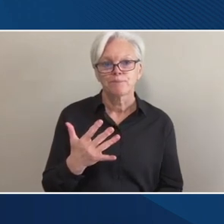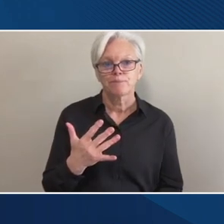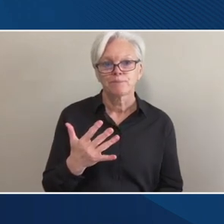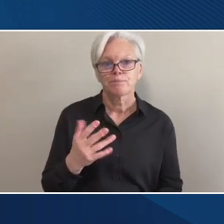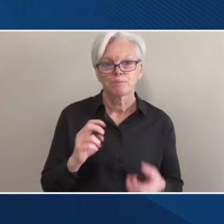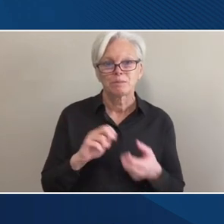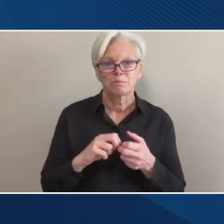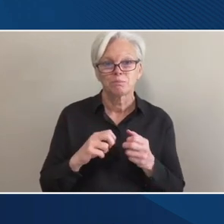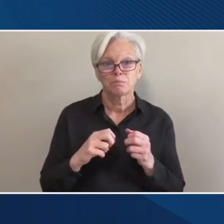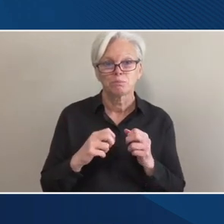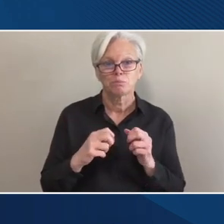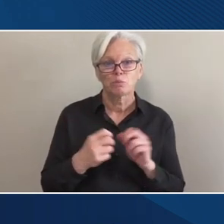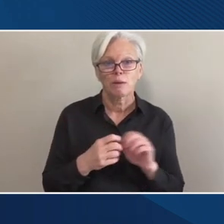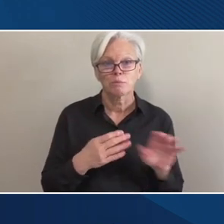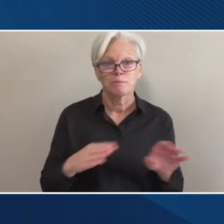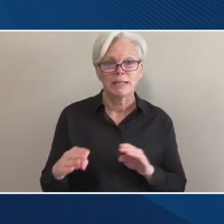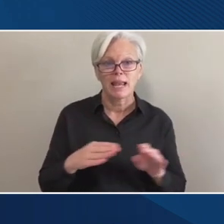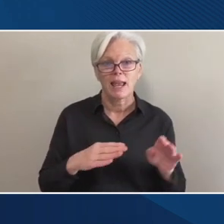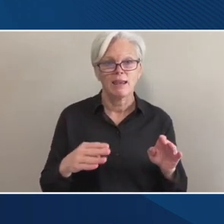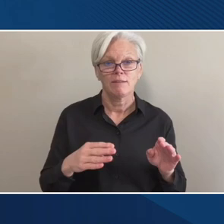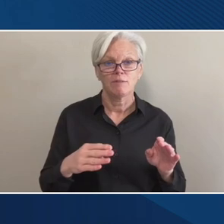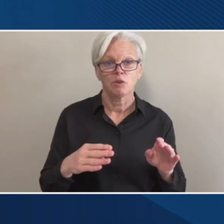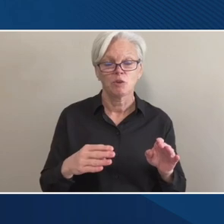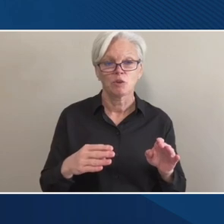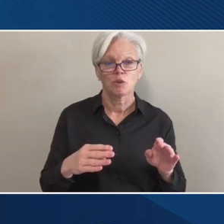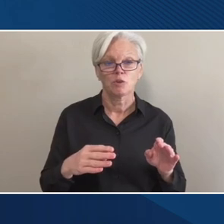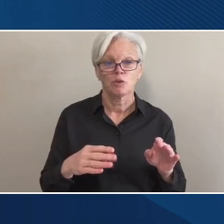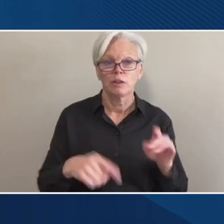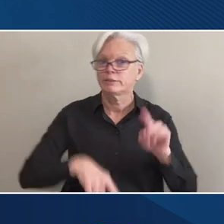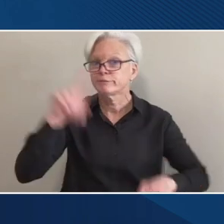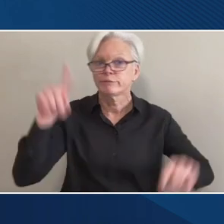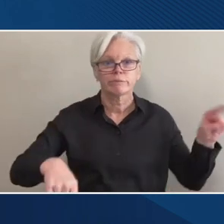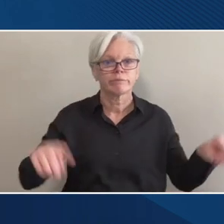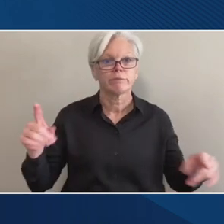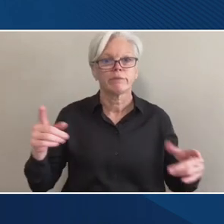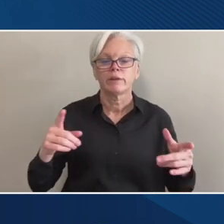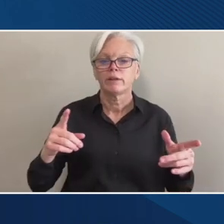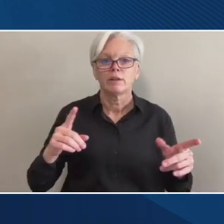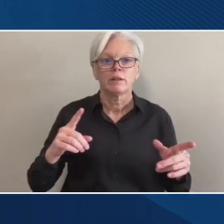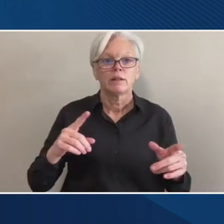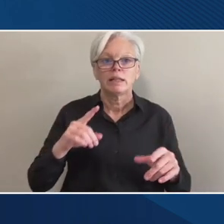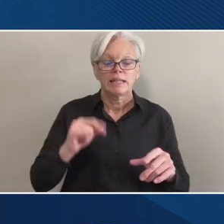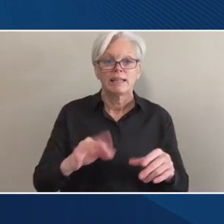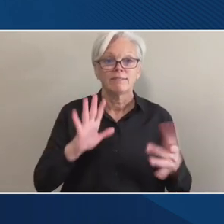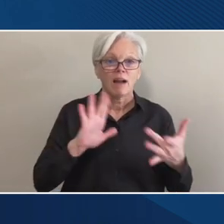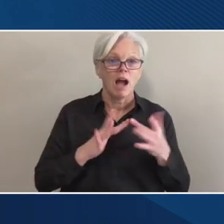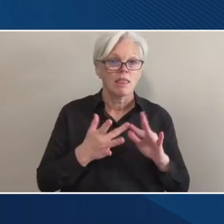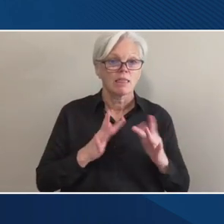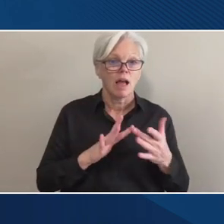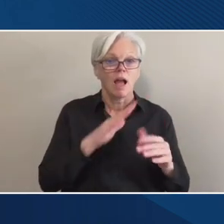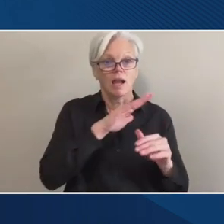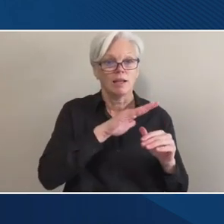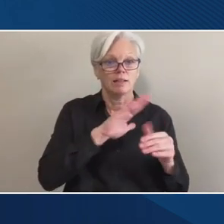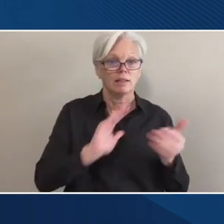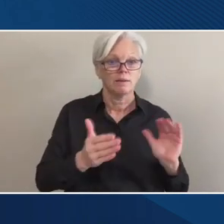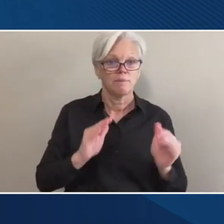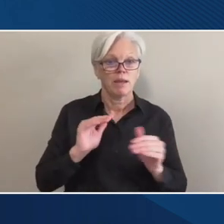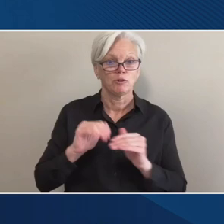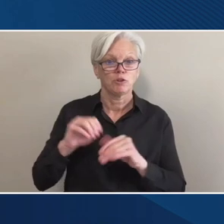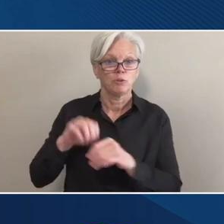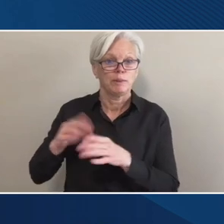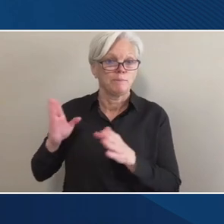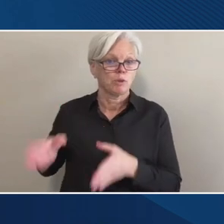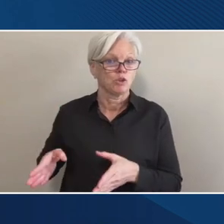behavior in online environments than we do in person. You can understand